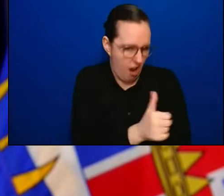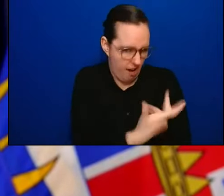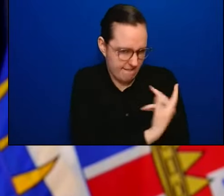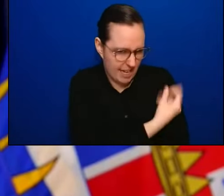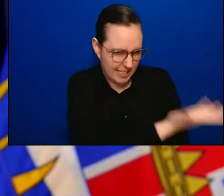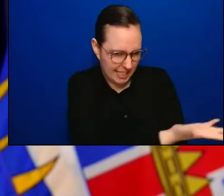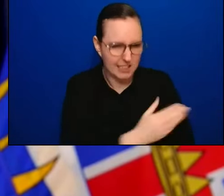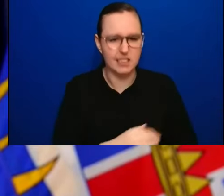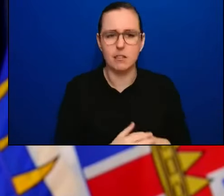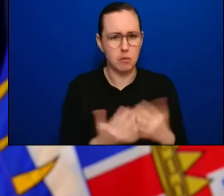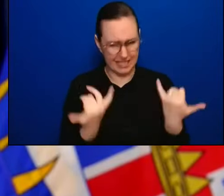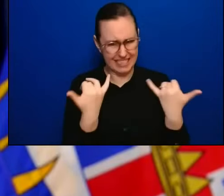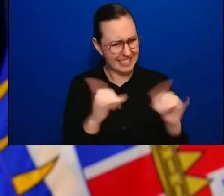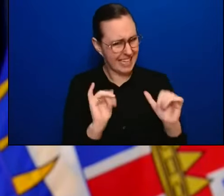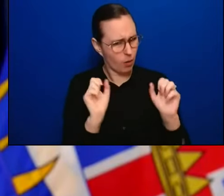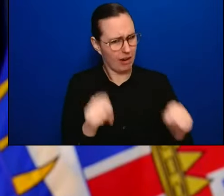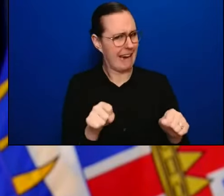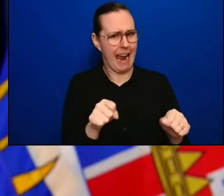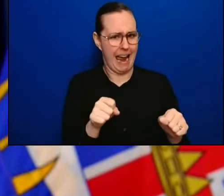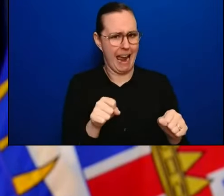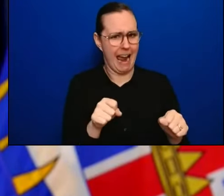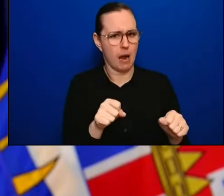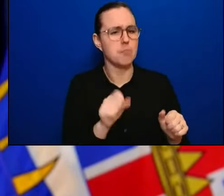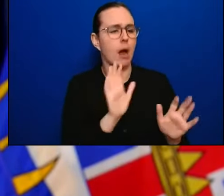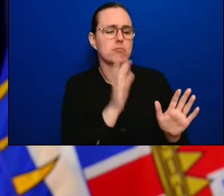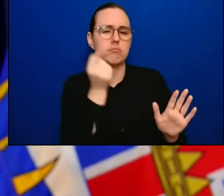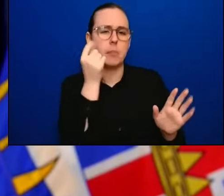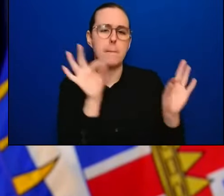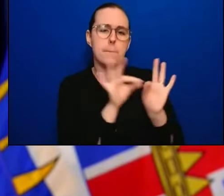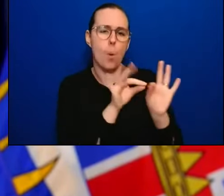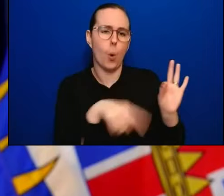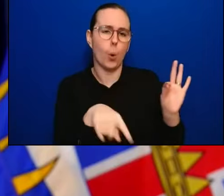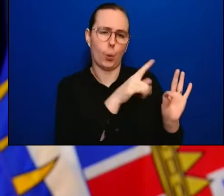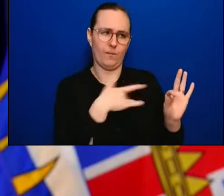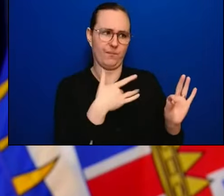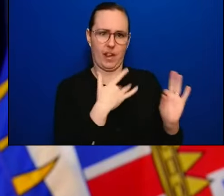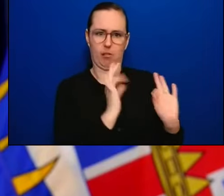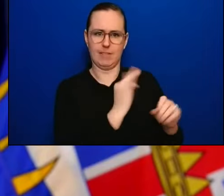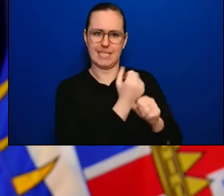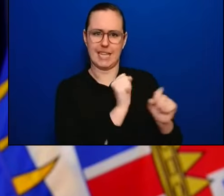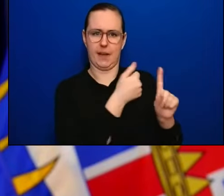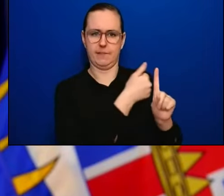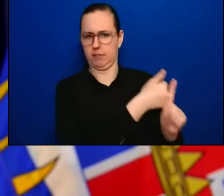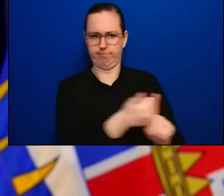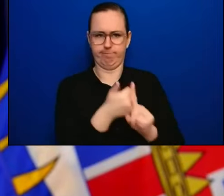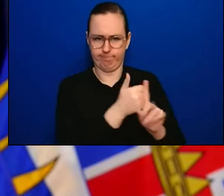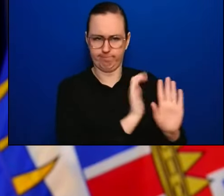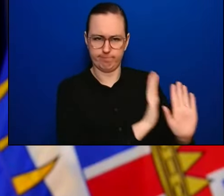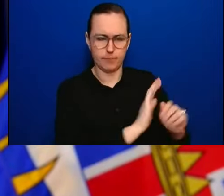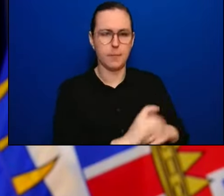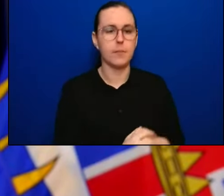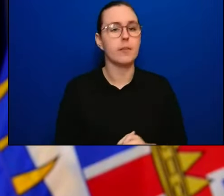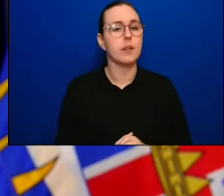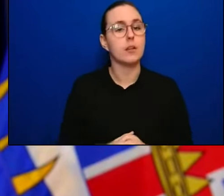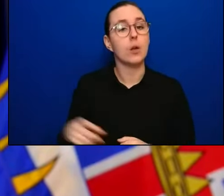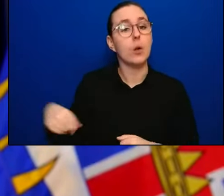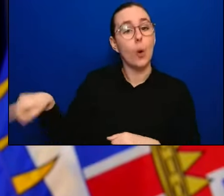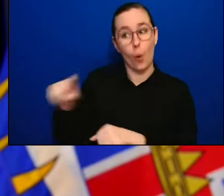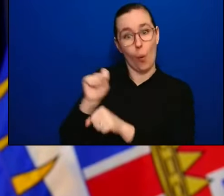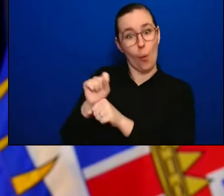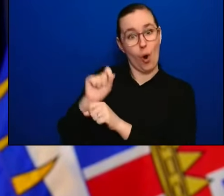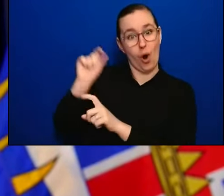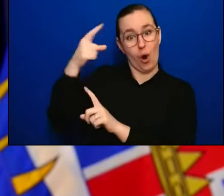on their own safety protocols. In terms of vaccine mandates for workplaces, again, my